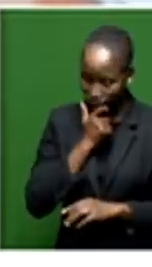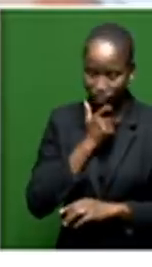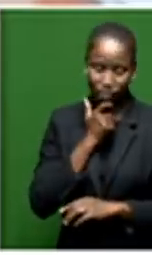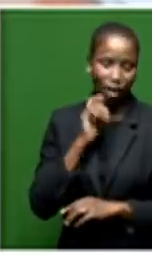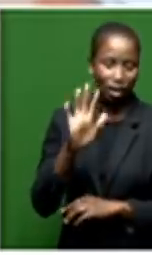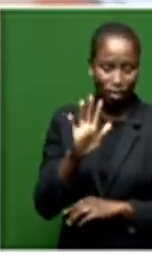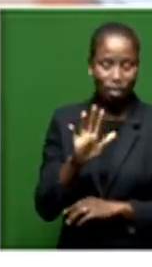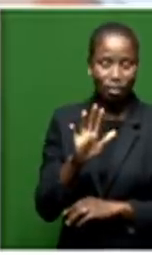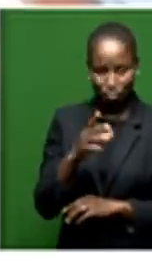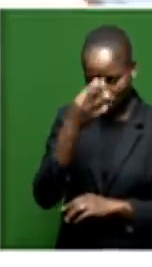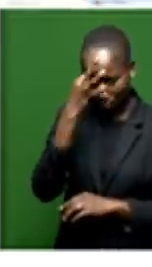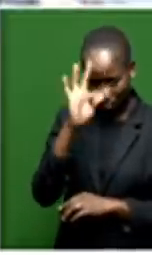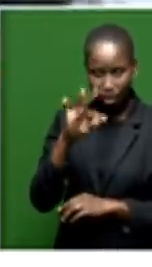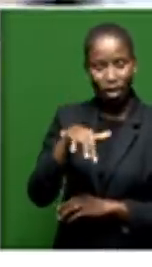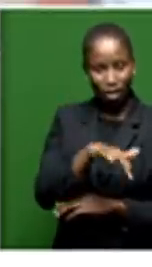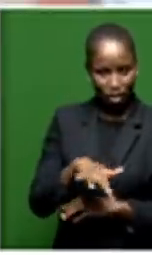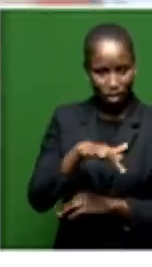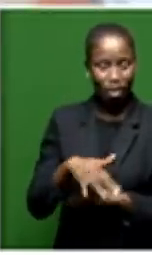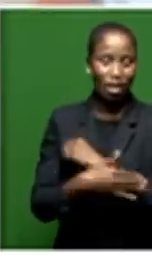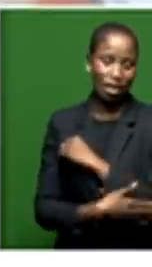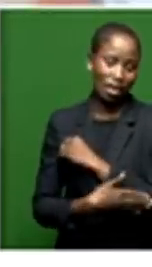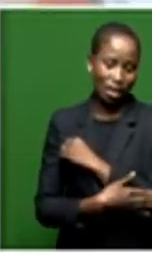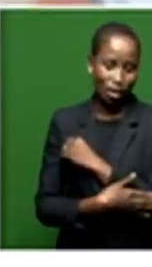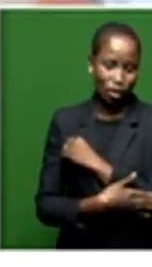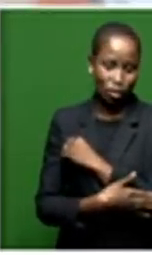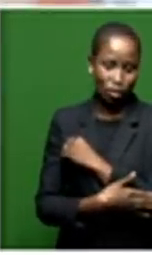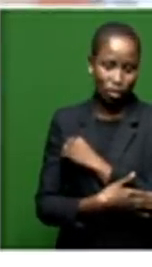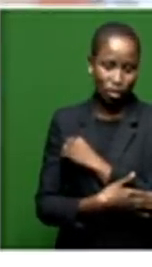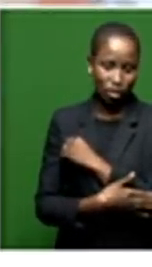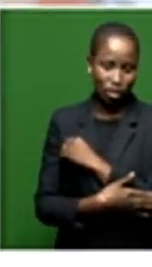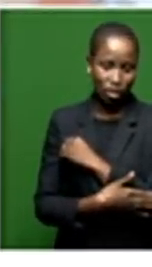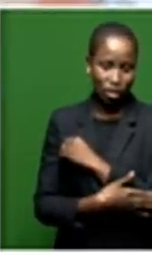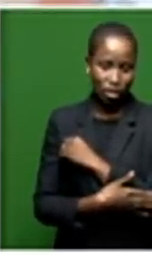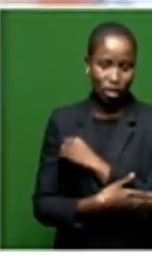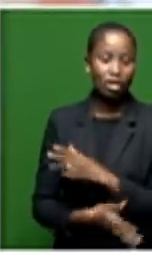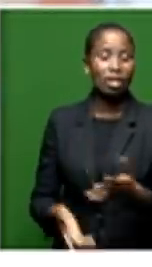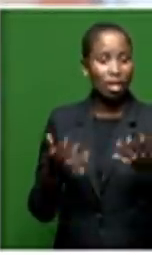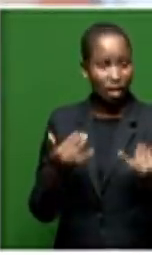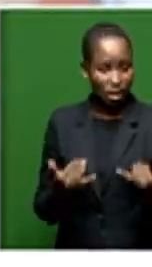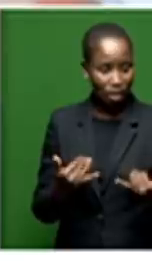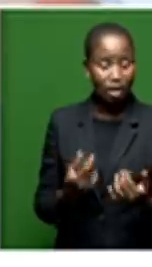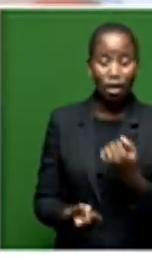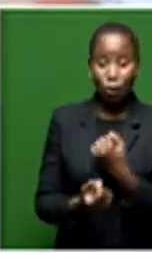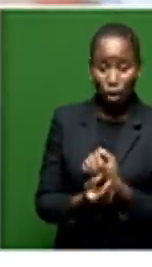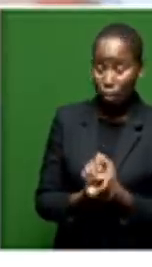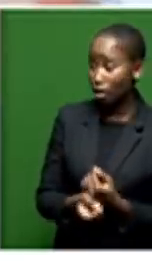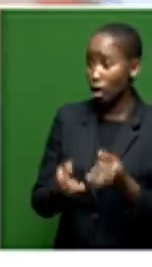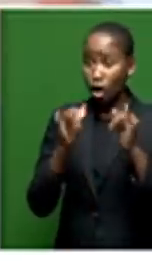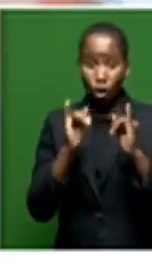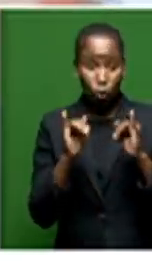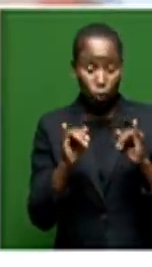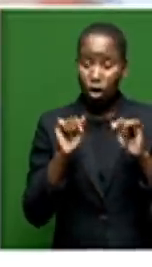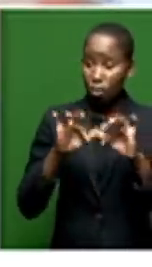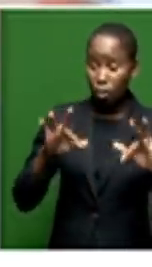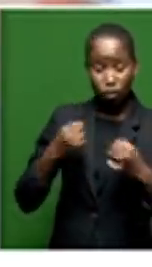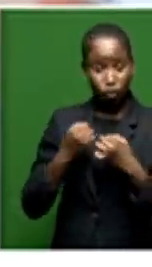We are slipping fast towards a repressive dictatorship, where freedom of speech